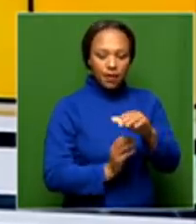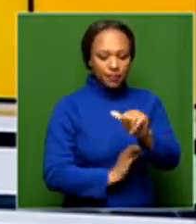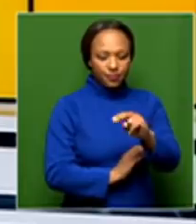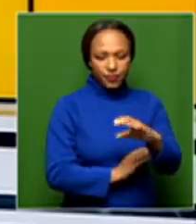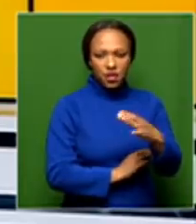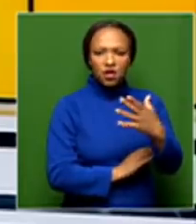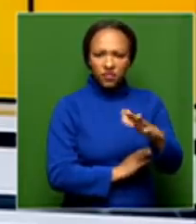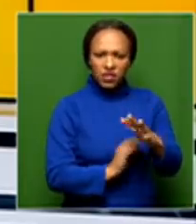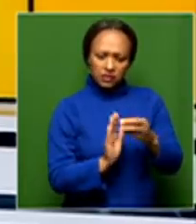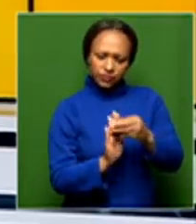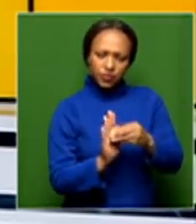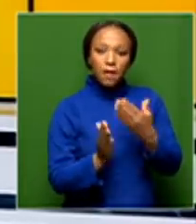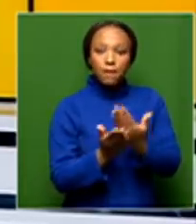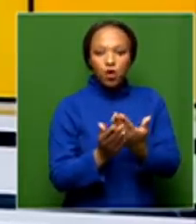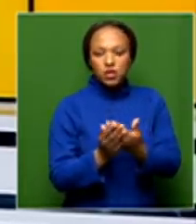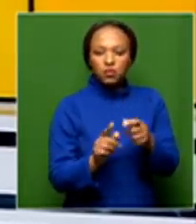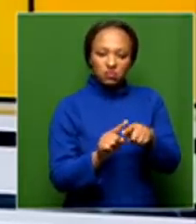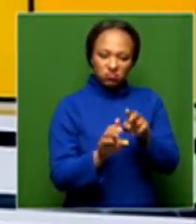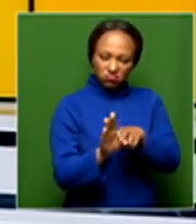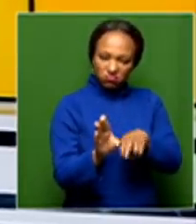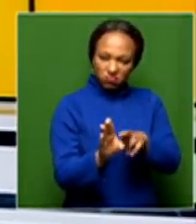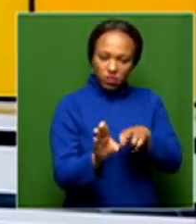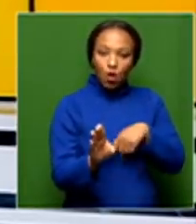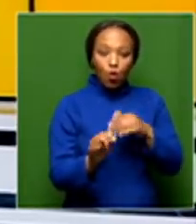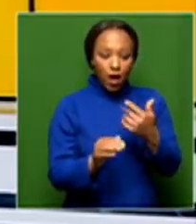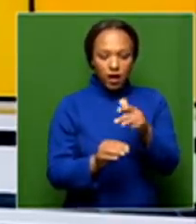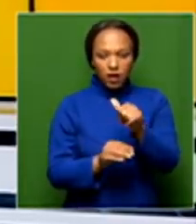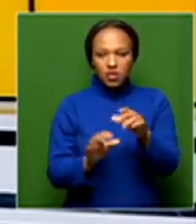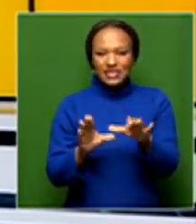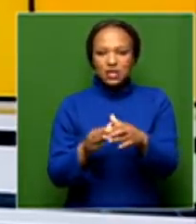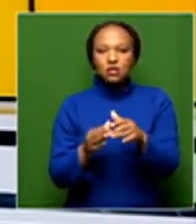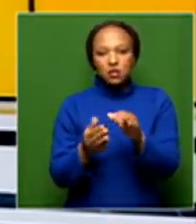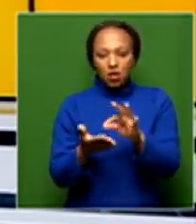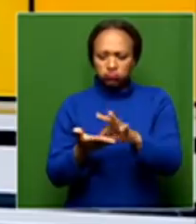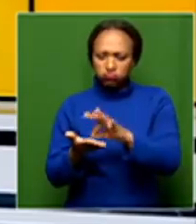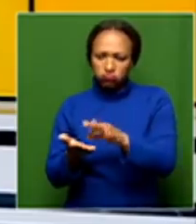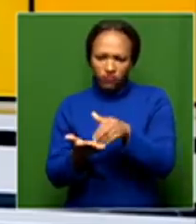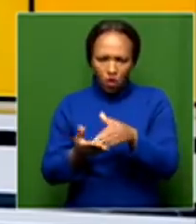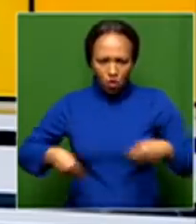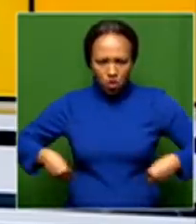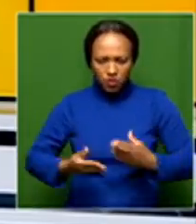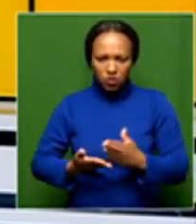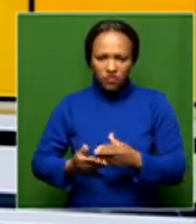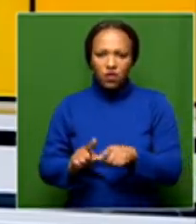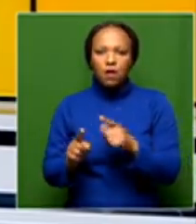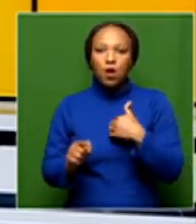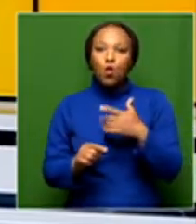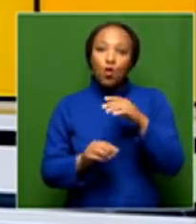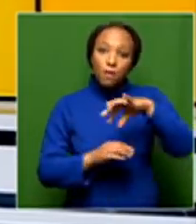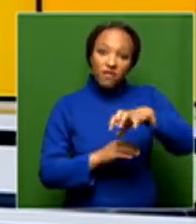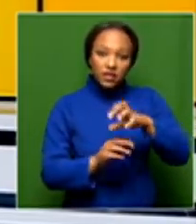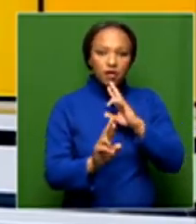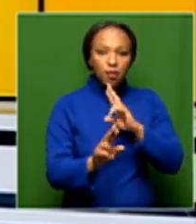could be asked to step aside as part of the clean the party's cleanup. A document entitled Provincial Reports, Criminal